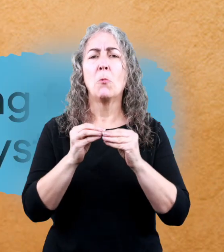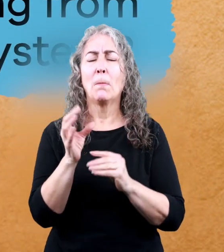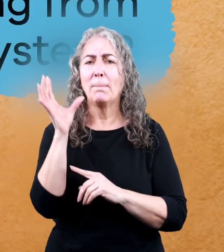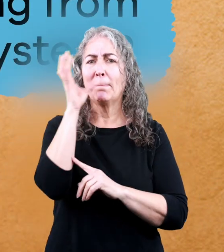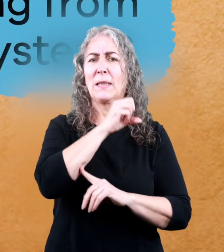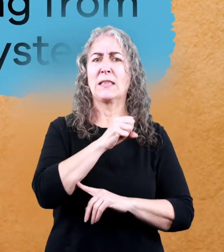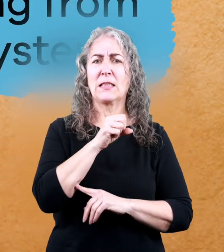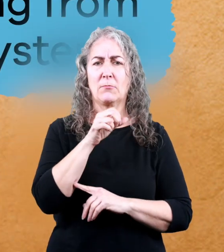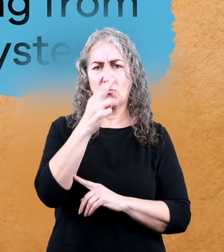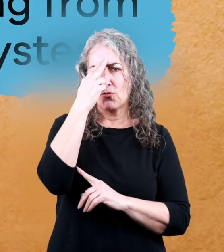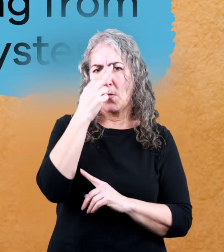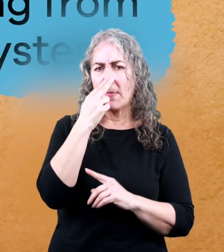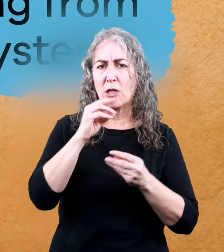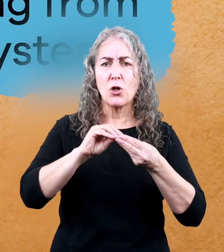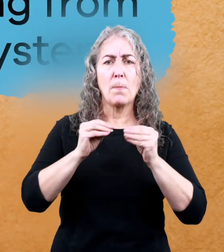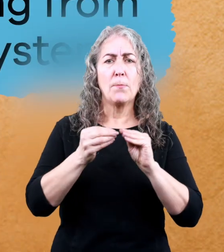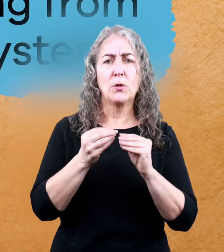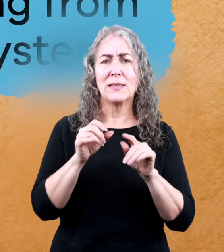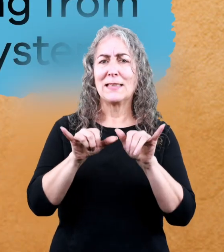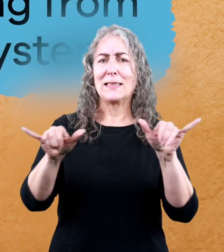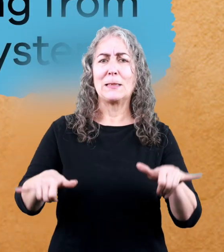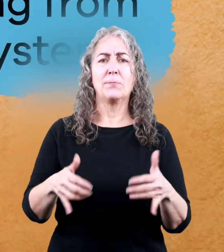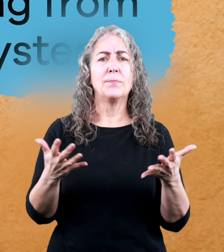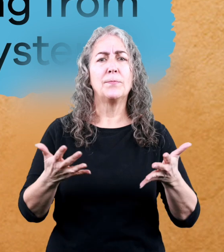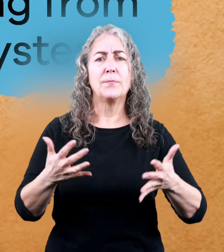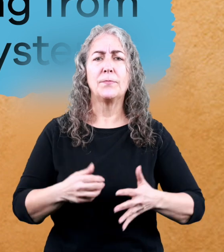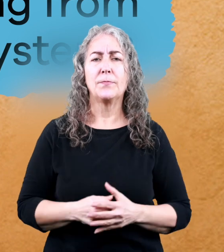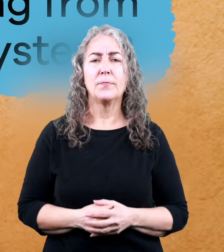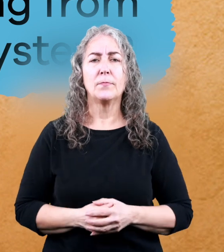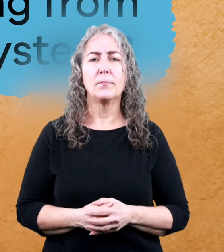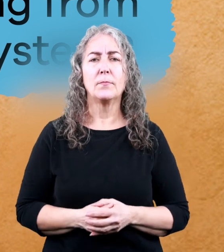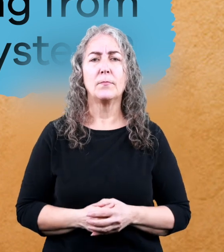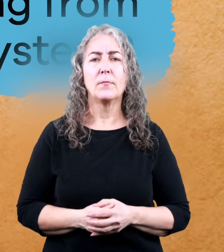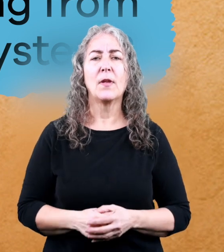What number is missing from the Roman numeral system?